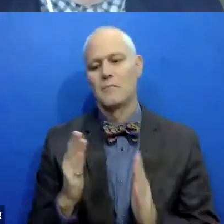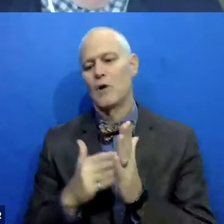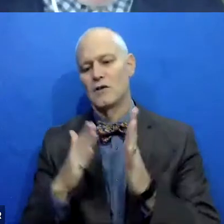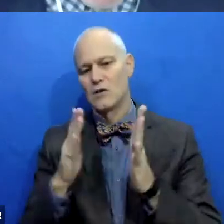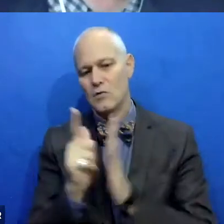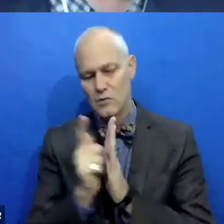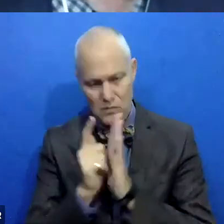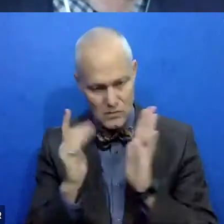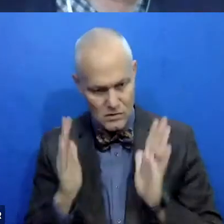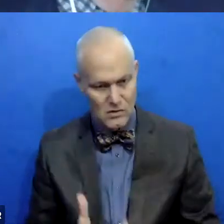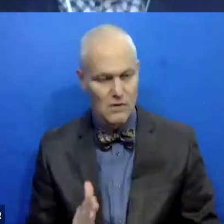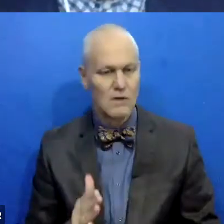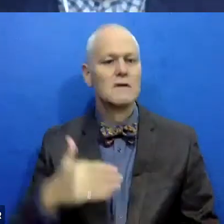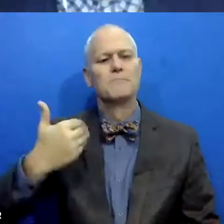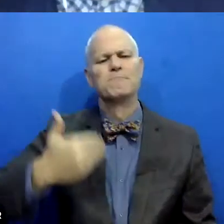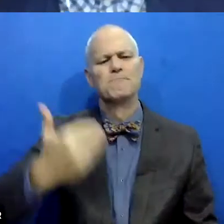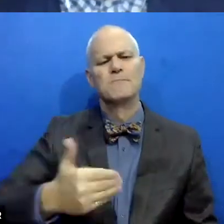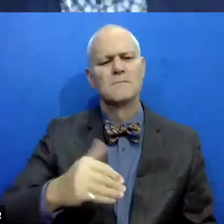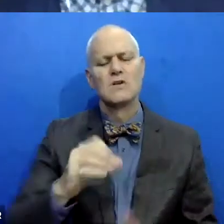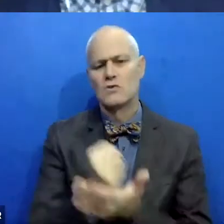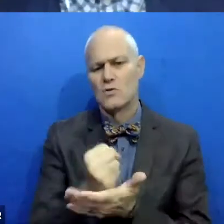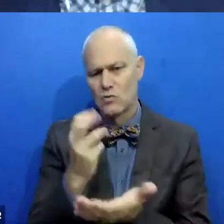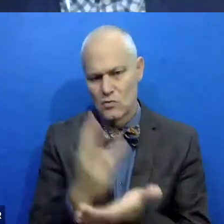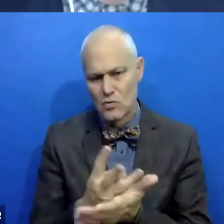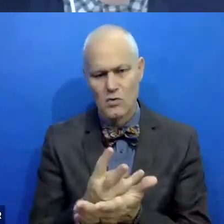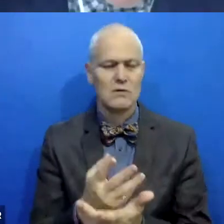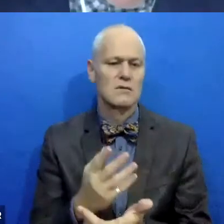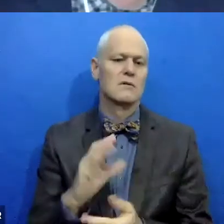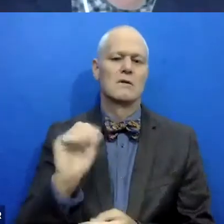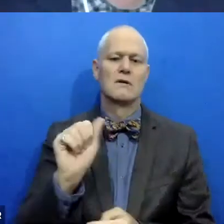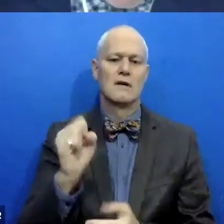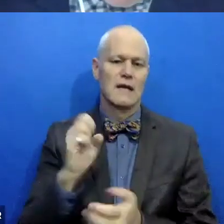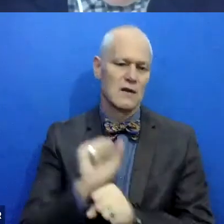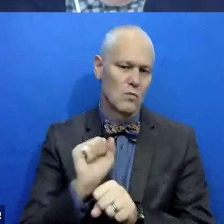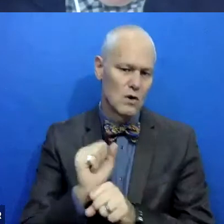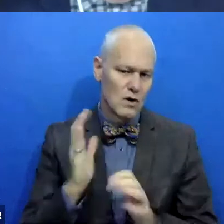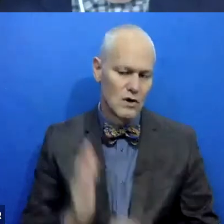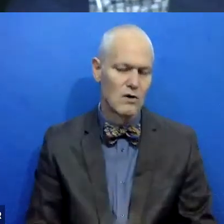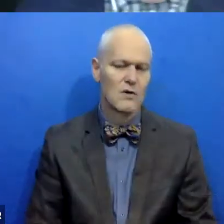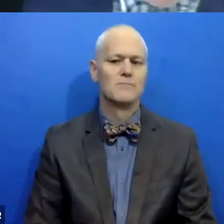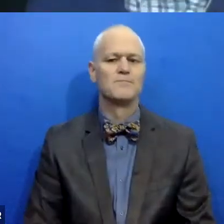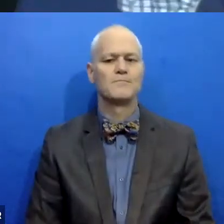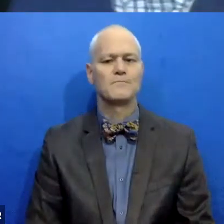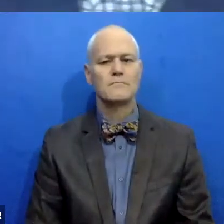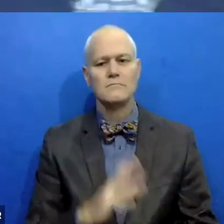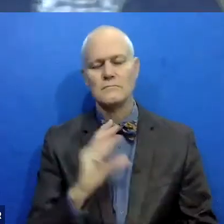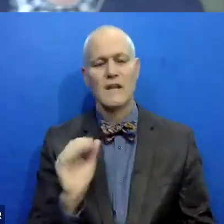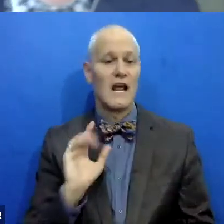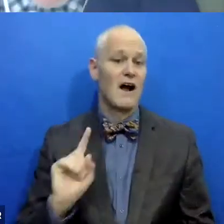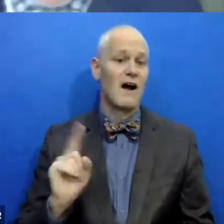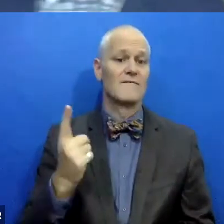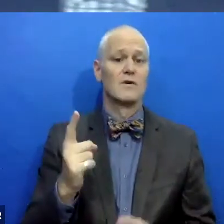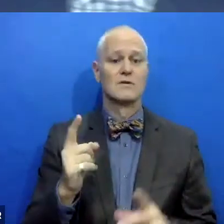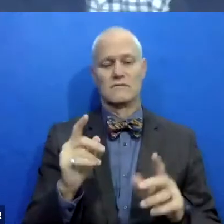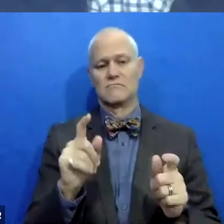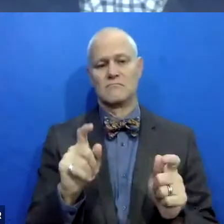from, uh, social workers and caseworkers. Um, um, our first move is to see if